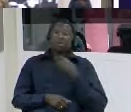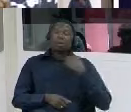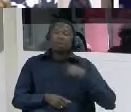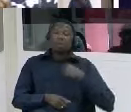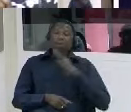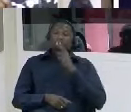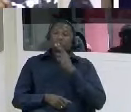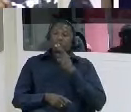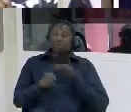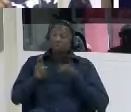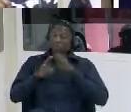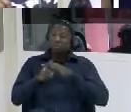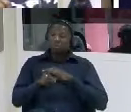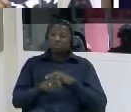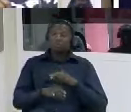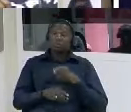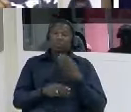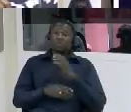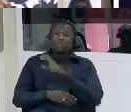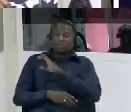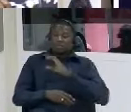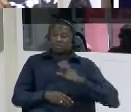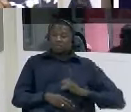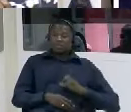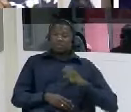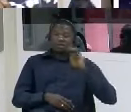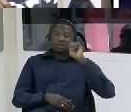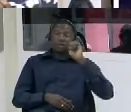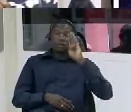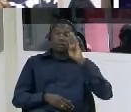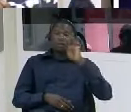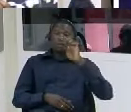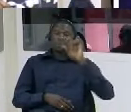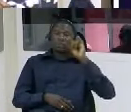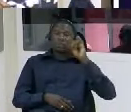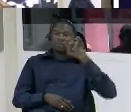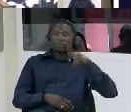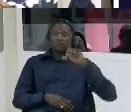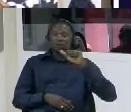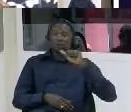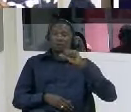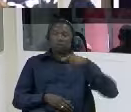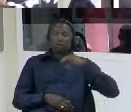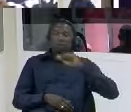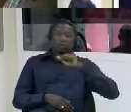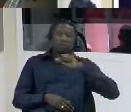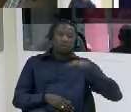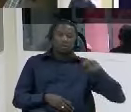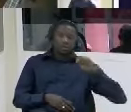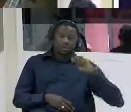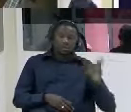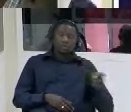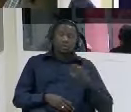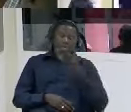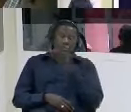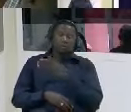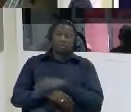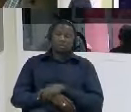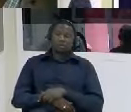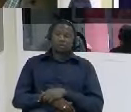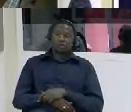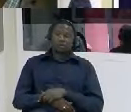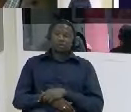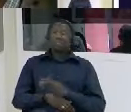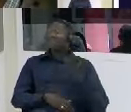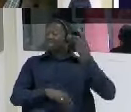the people that he saw chief ibrahim amani in sarangai detained so since that the government don't find it very